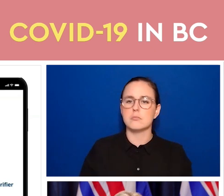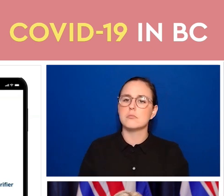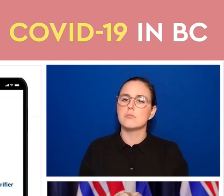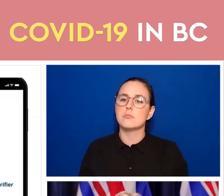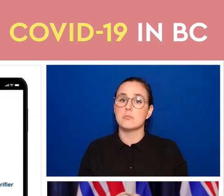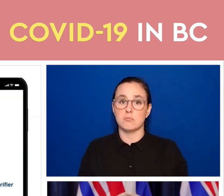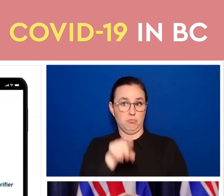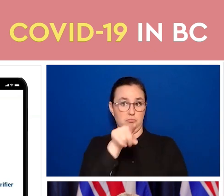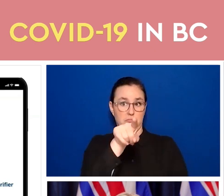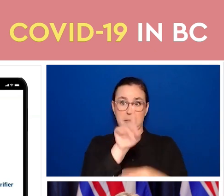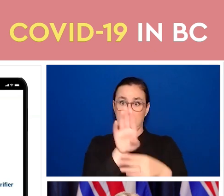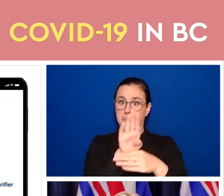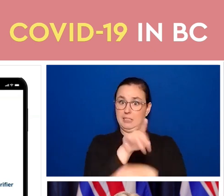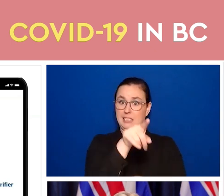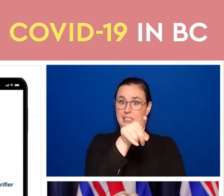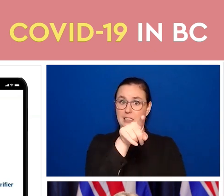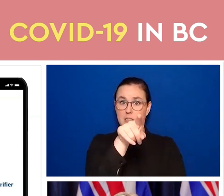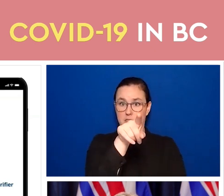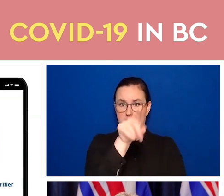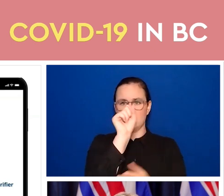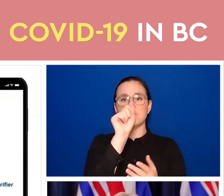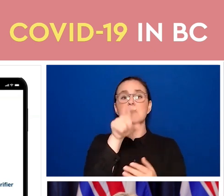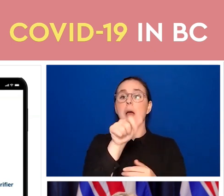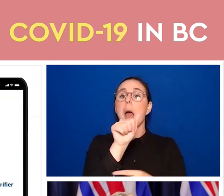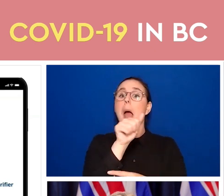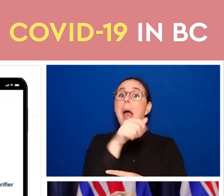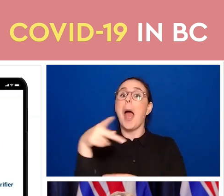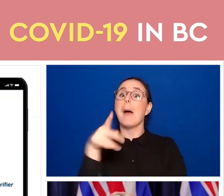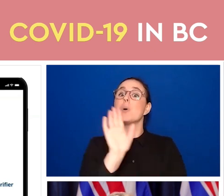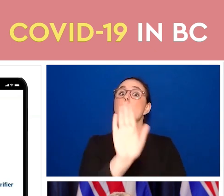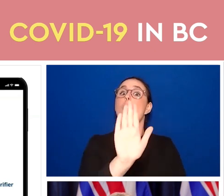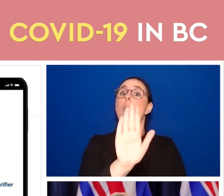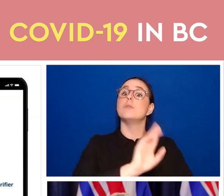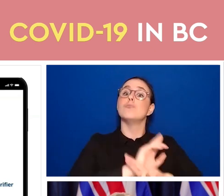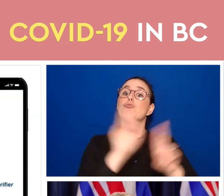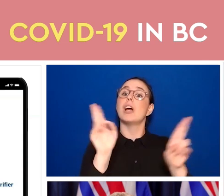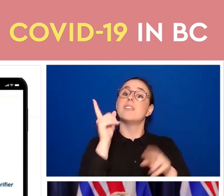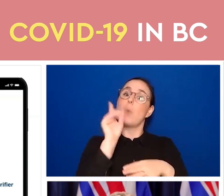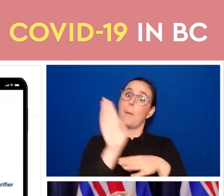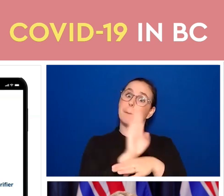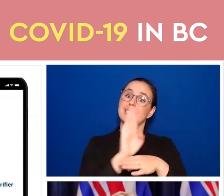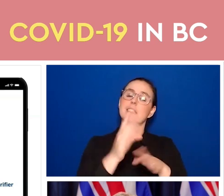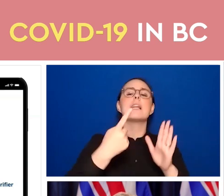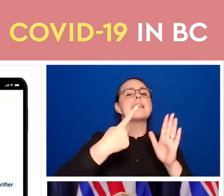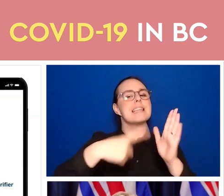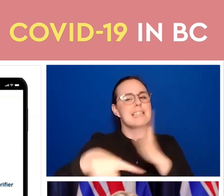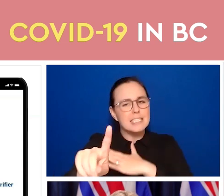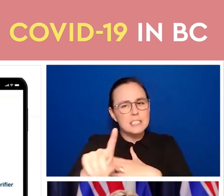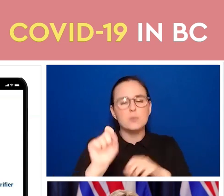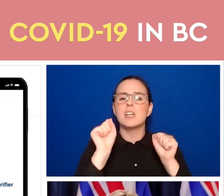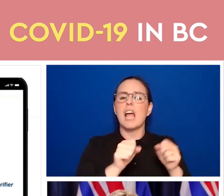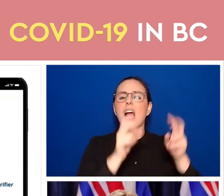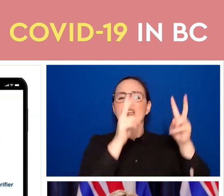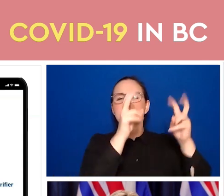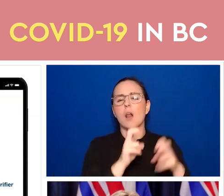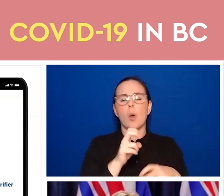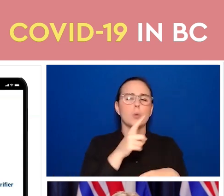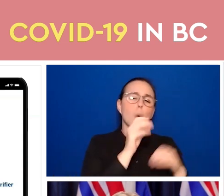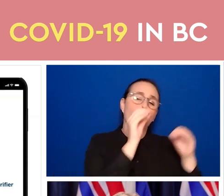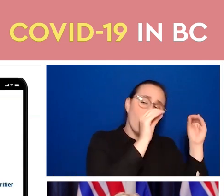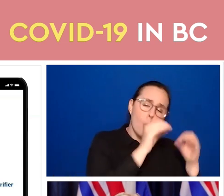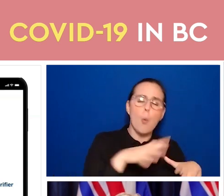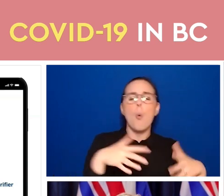week, and it will be downloadable from Google or from the app store. And you will be able to verify